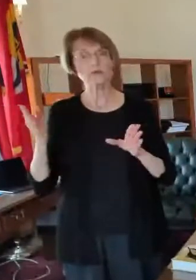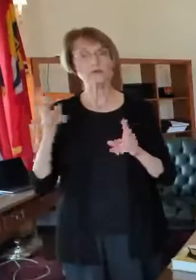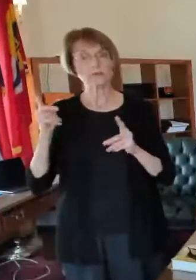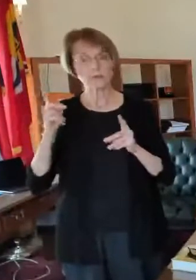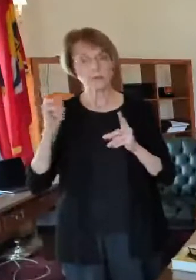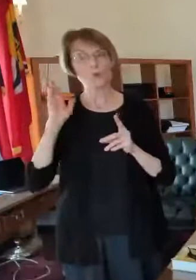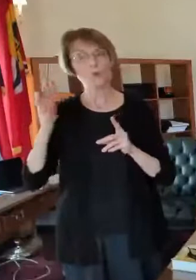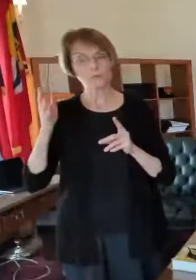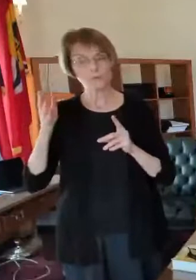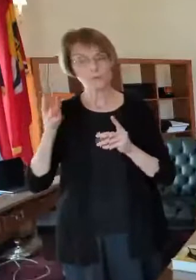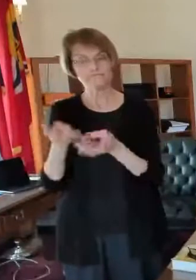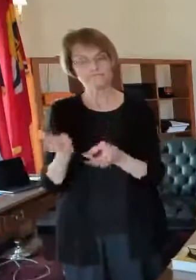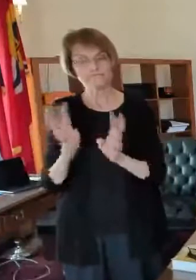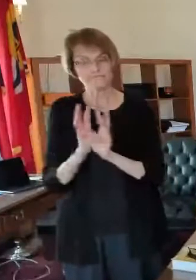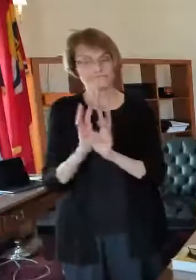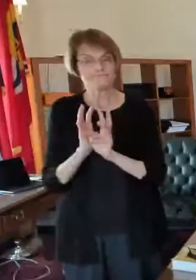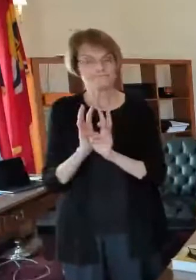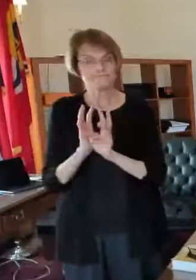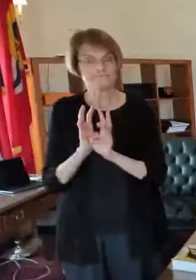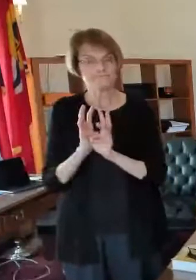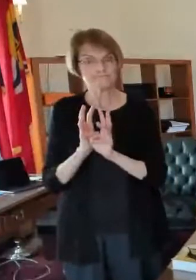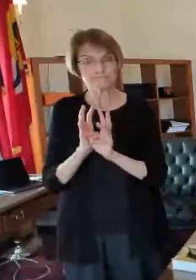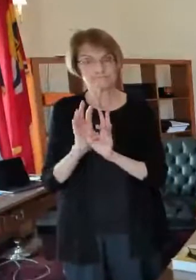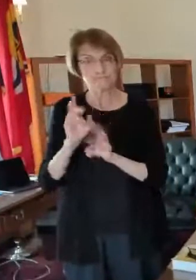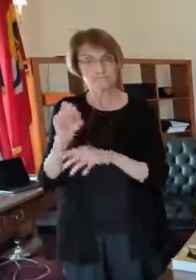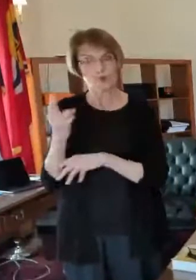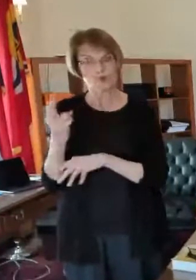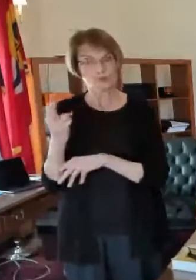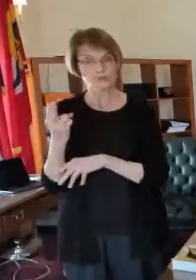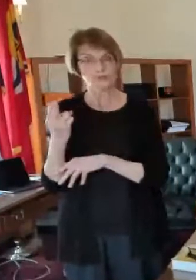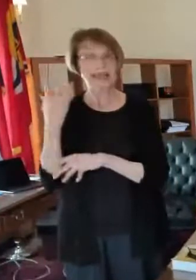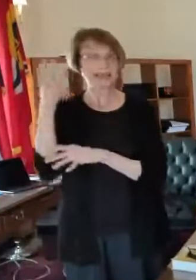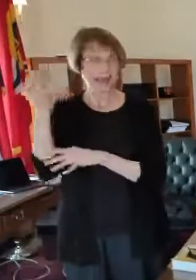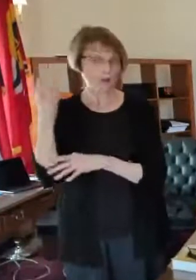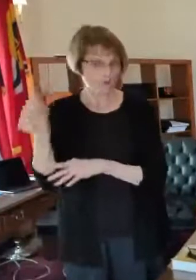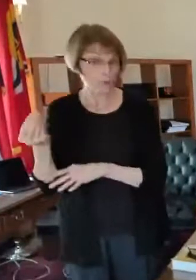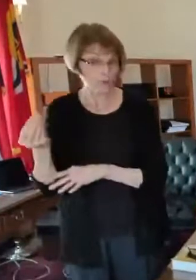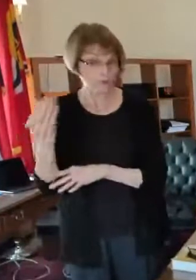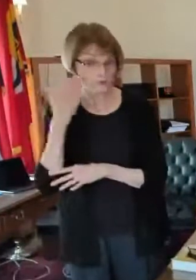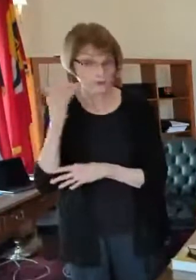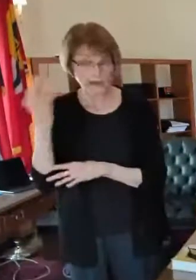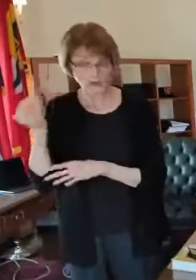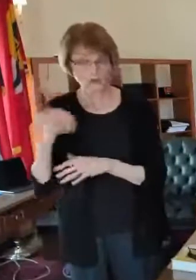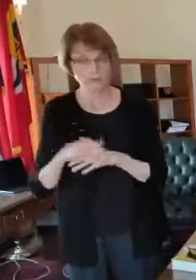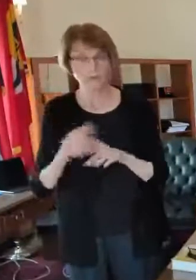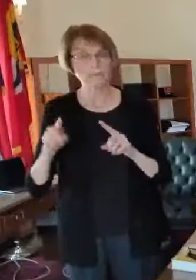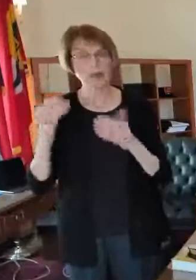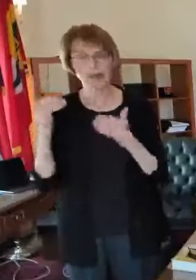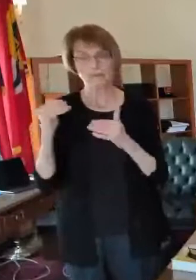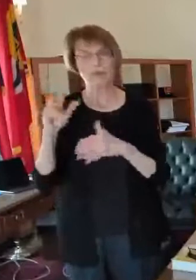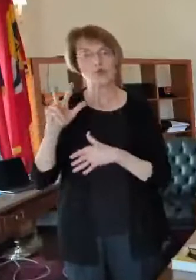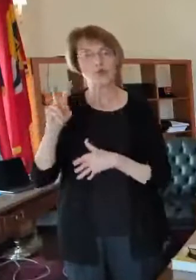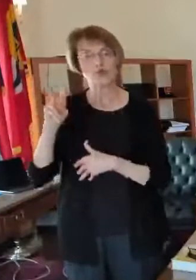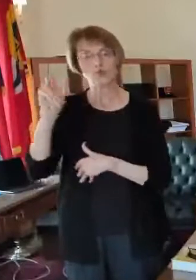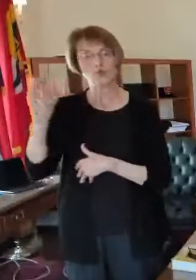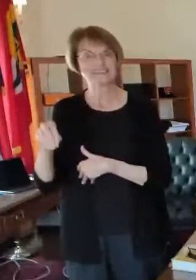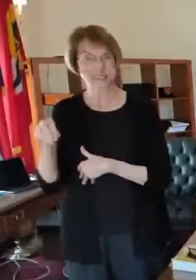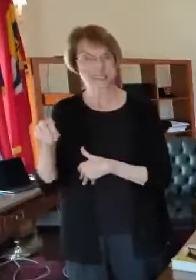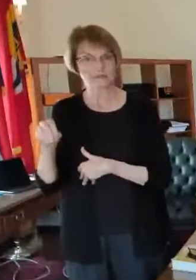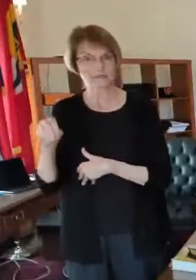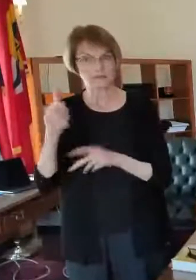there that is an outdoor venue that's that's a plus and they're only going to have about 32 percent occupancy